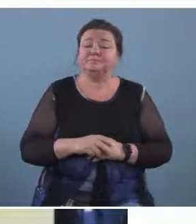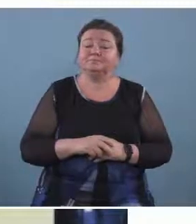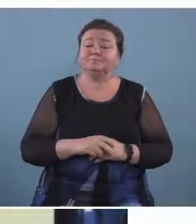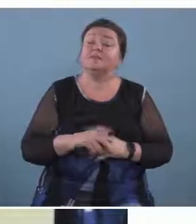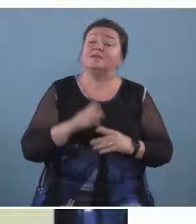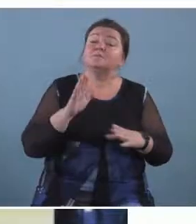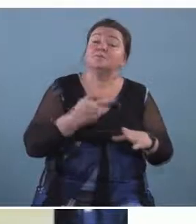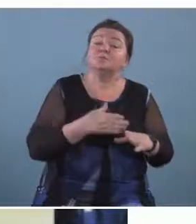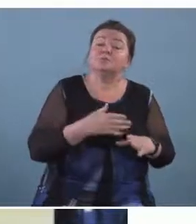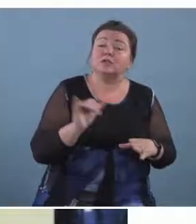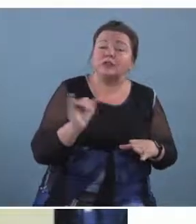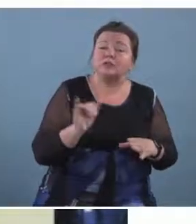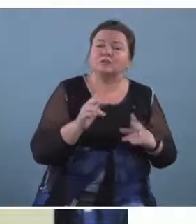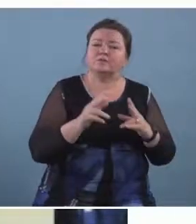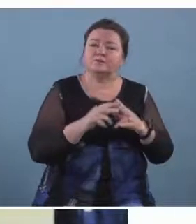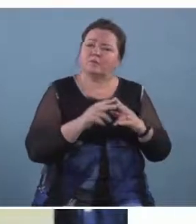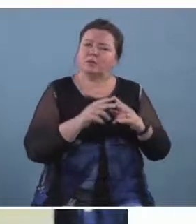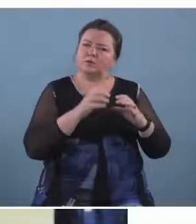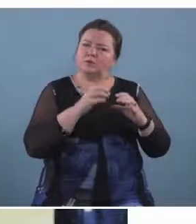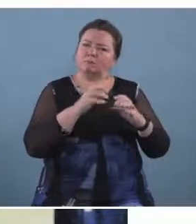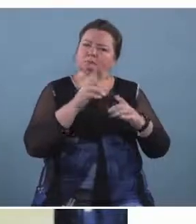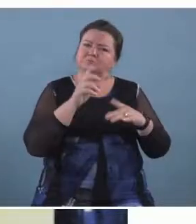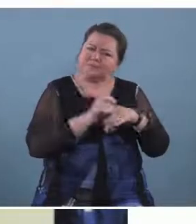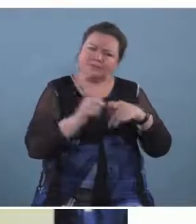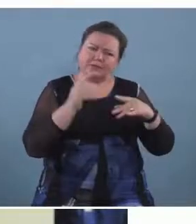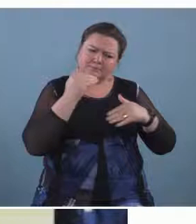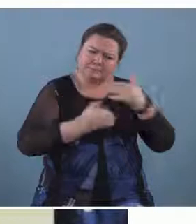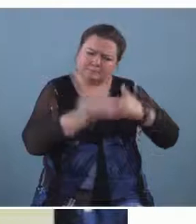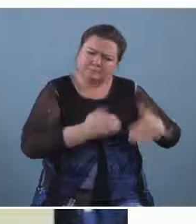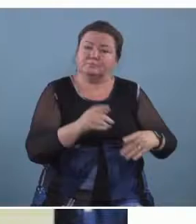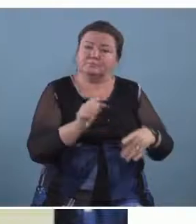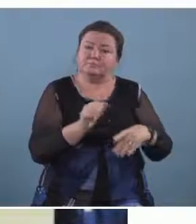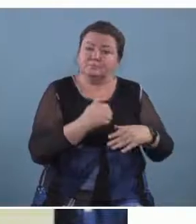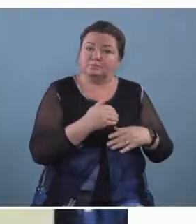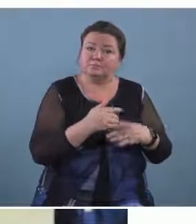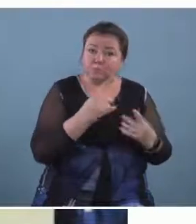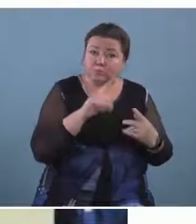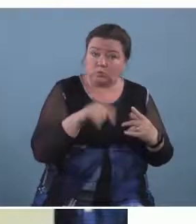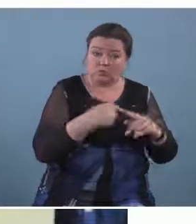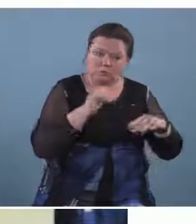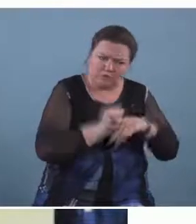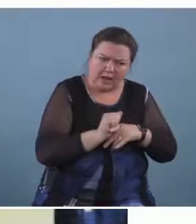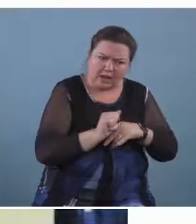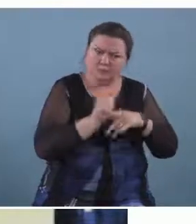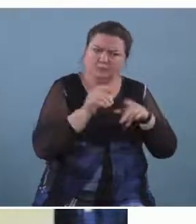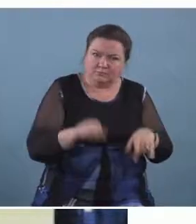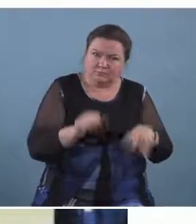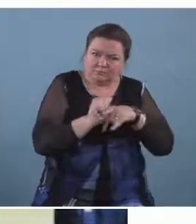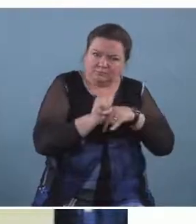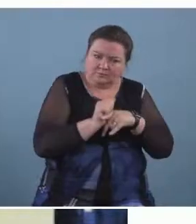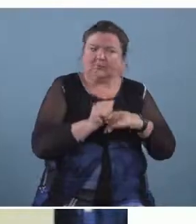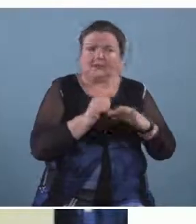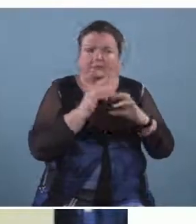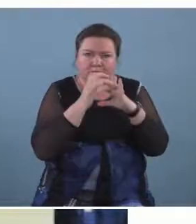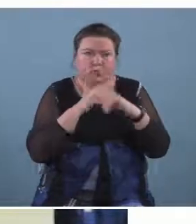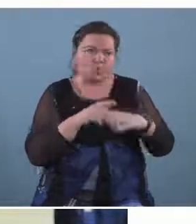also a very disciplined process because if you can imagine when you are practicing on an instrument you've got a performance